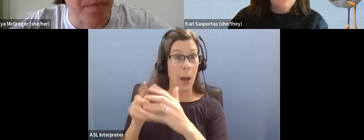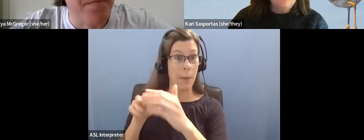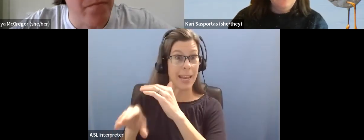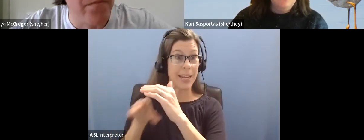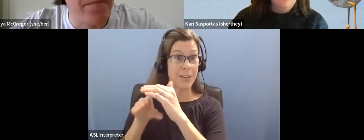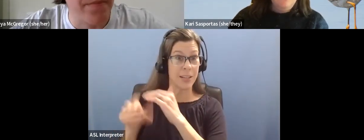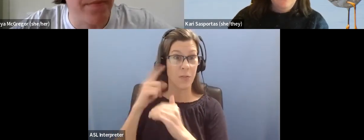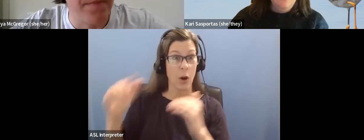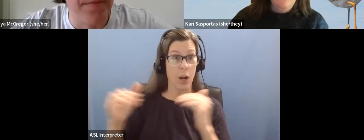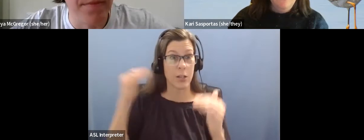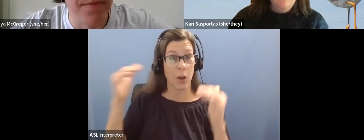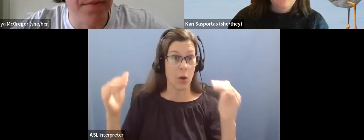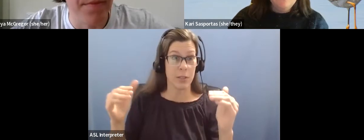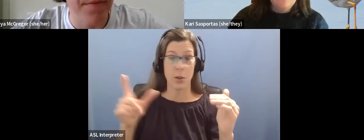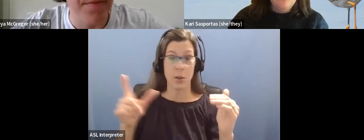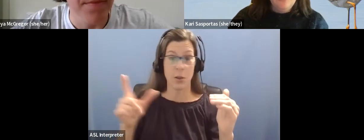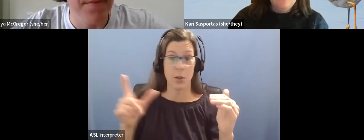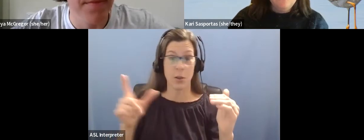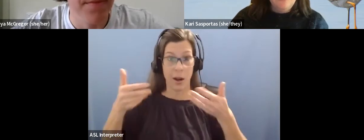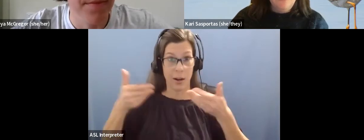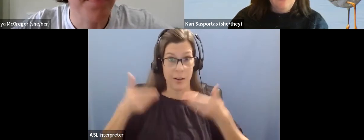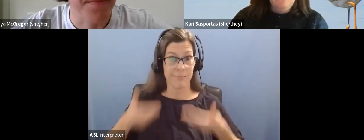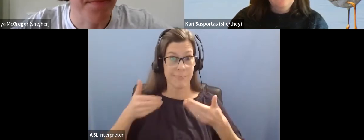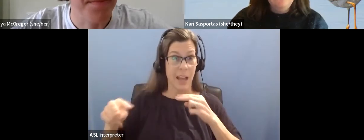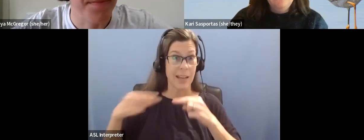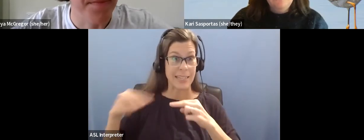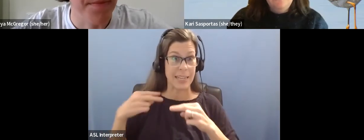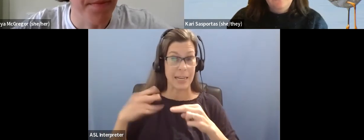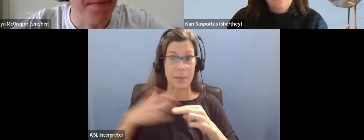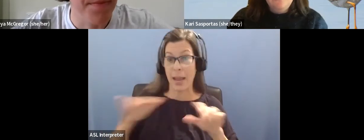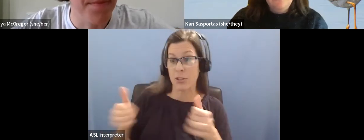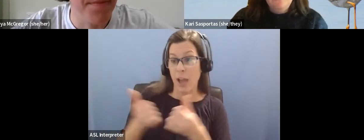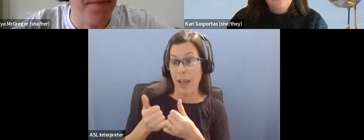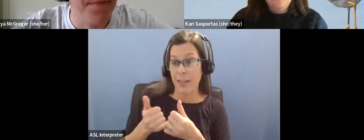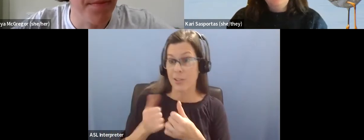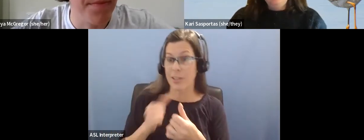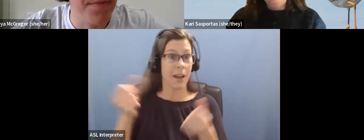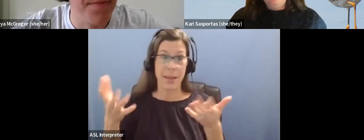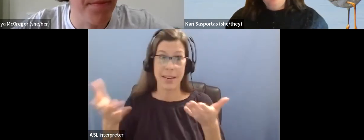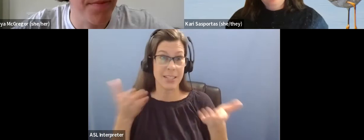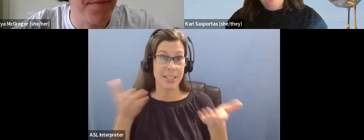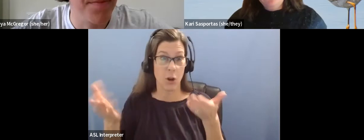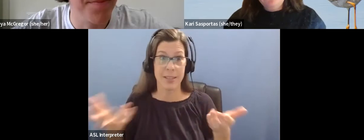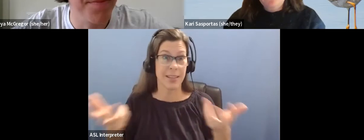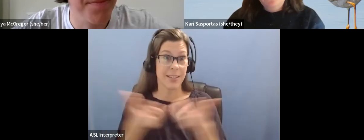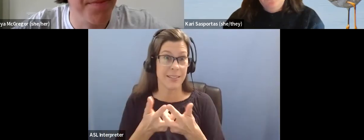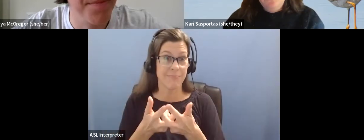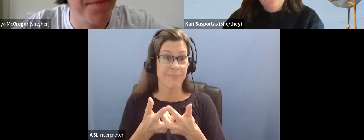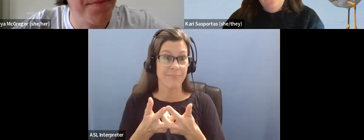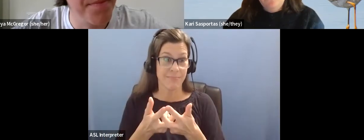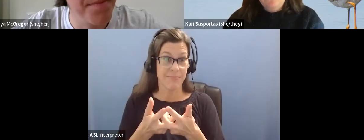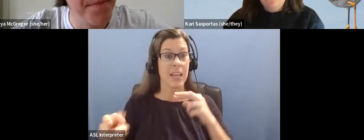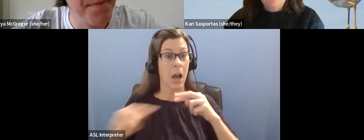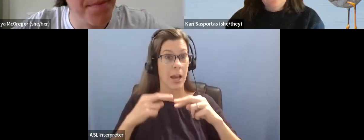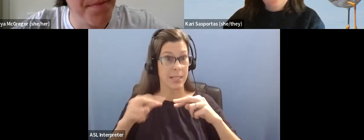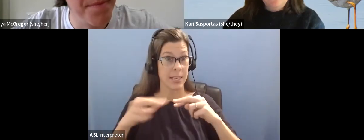the recognition, um, of, of some of the challenges that I need. And so, and then with the autism community as